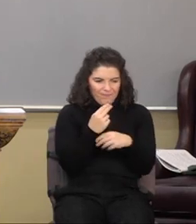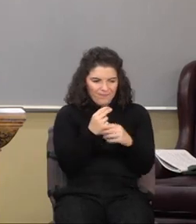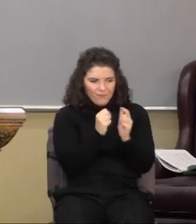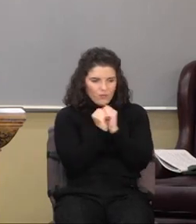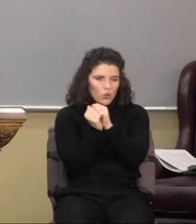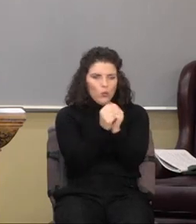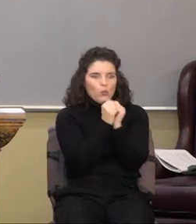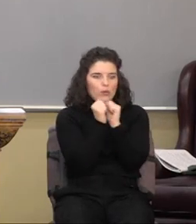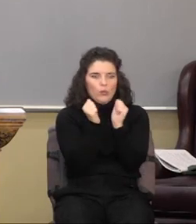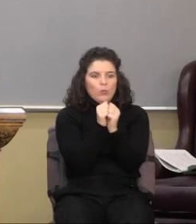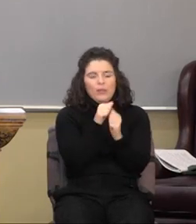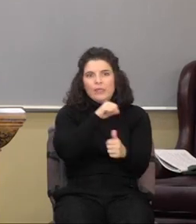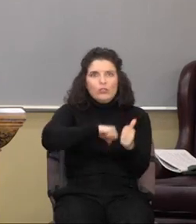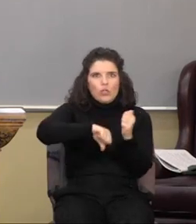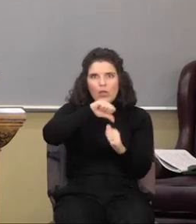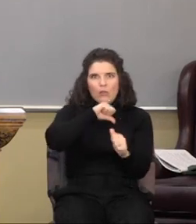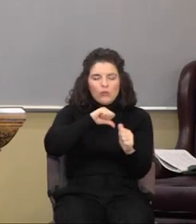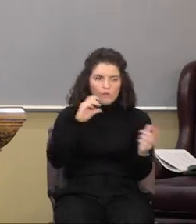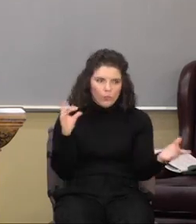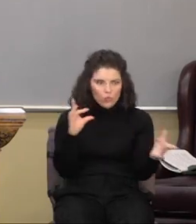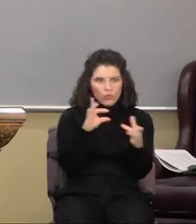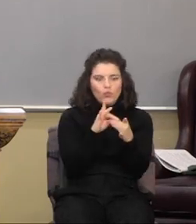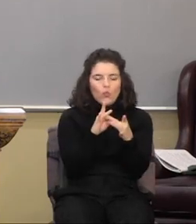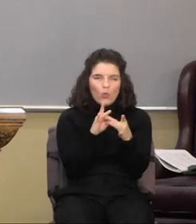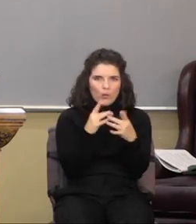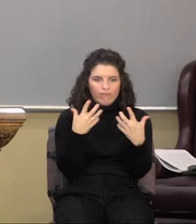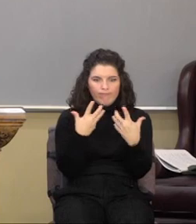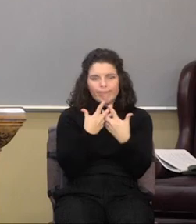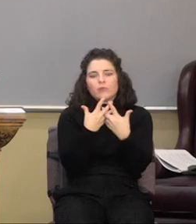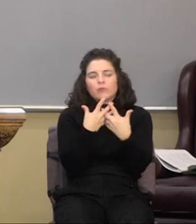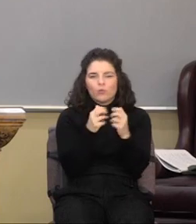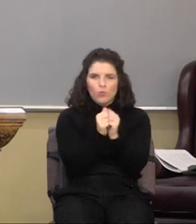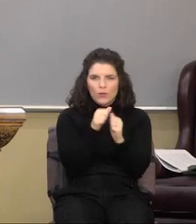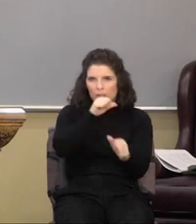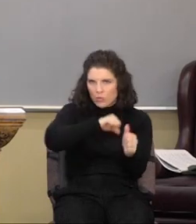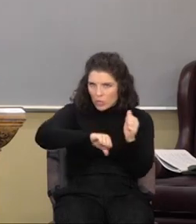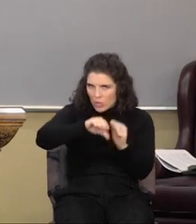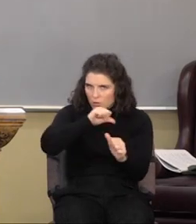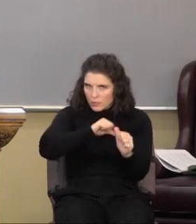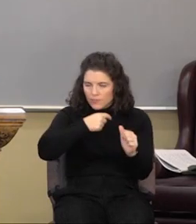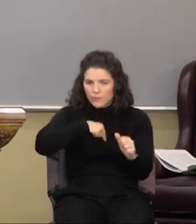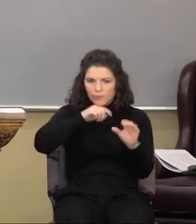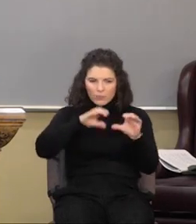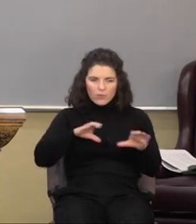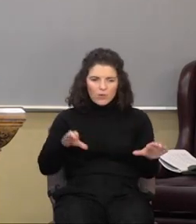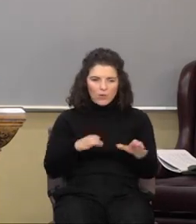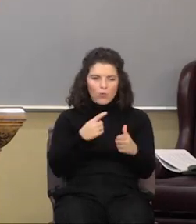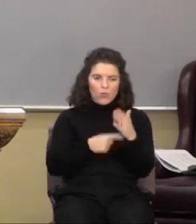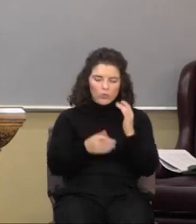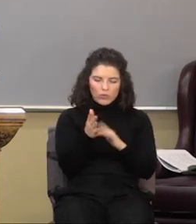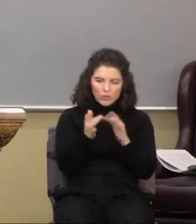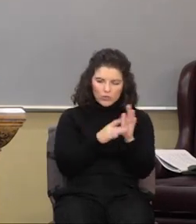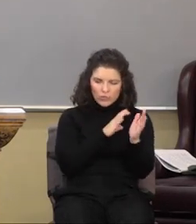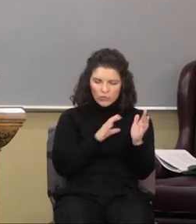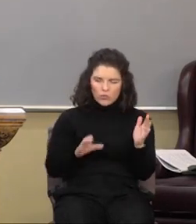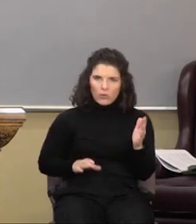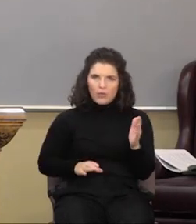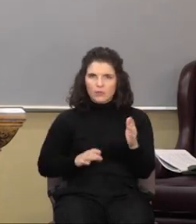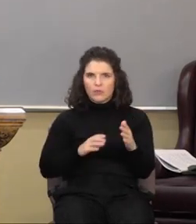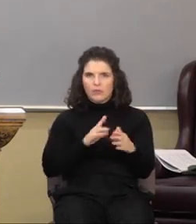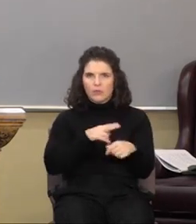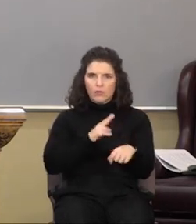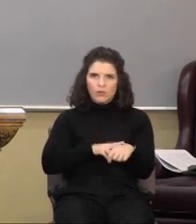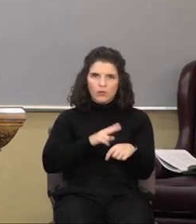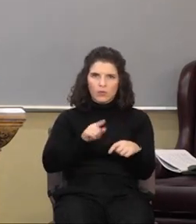each other. We're joined to each other. We can do what Jesus Christ did. And, of course, when we